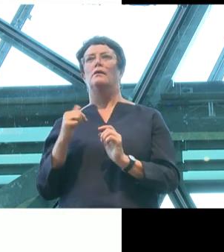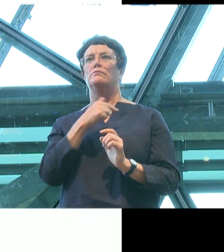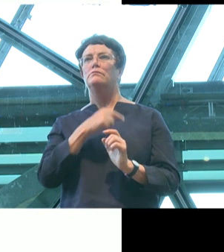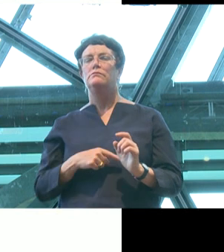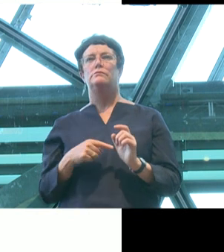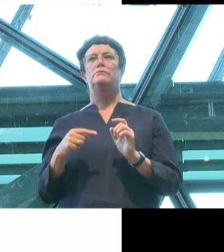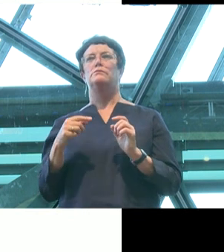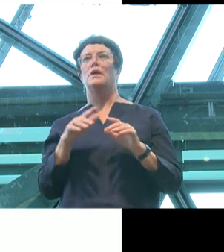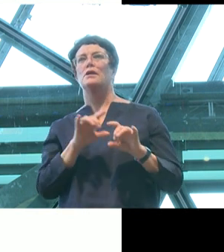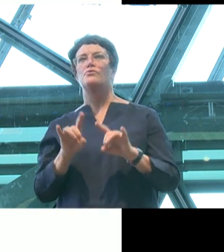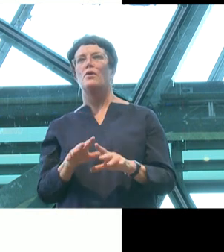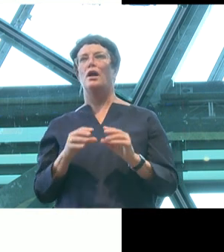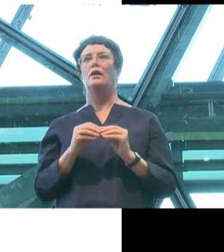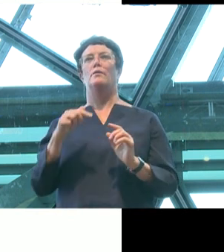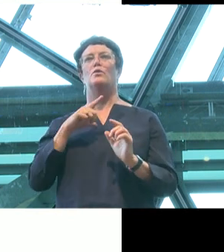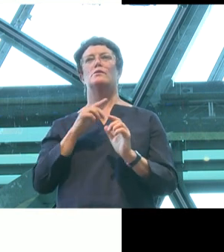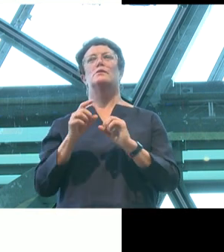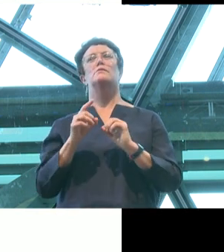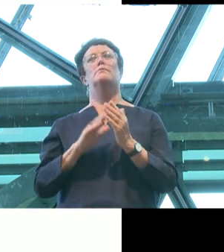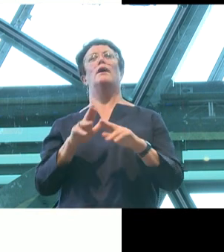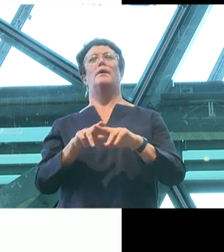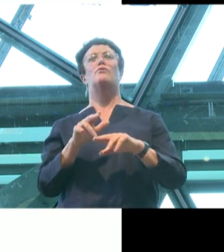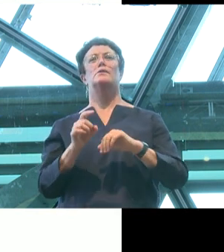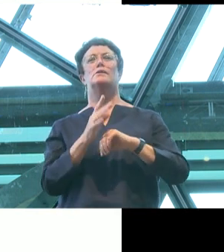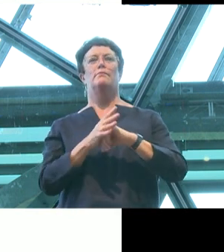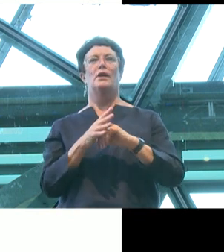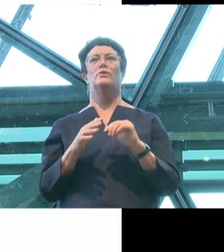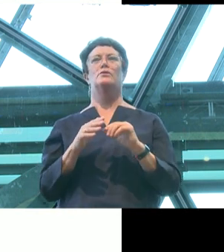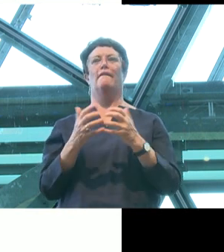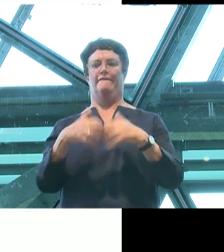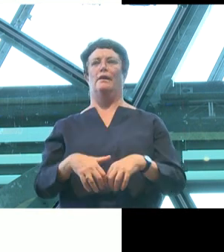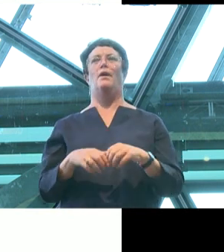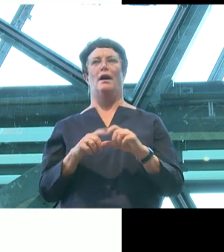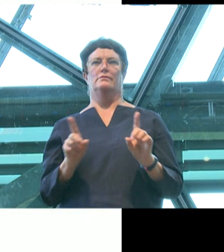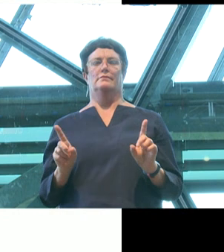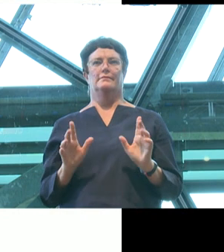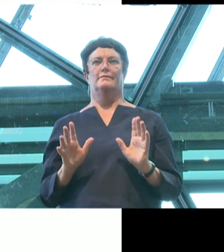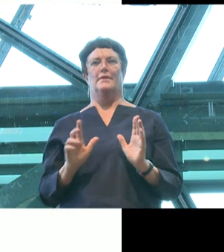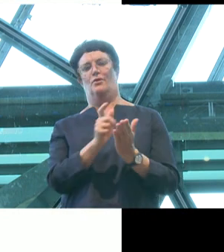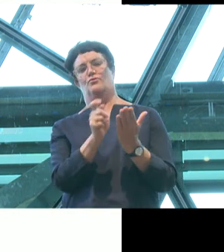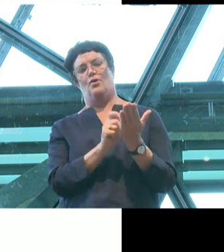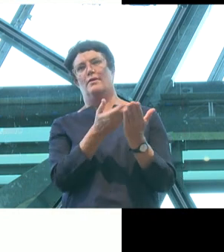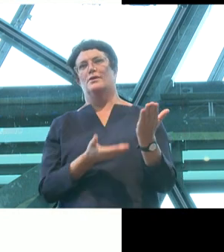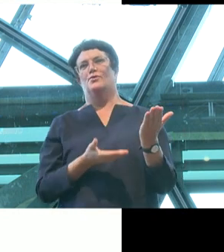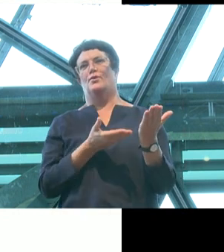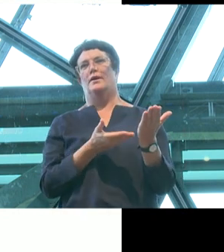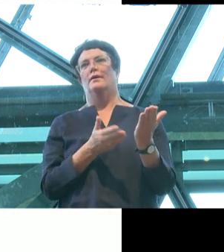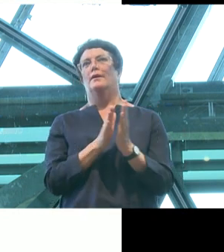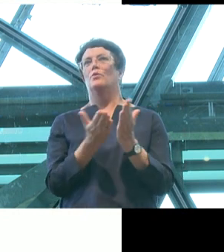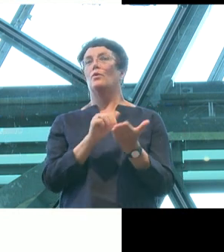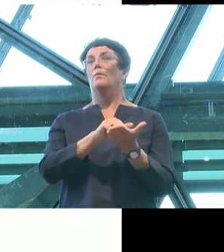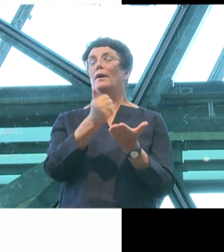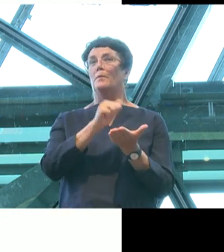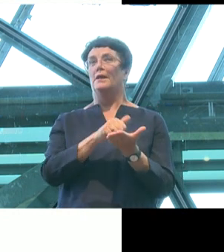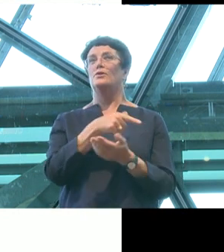Hansonism as my parents' marriage fell apart around me. It's not exactly the classic Australian story. But after the book came out,